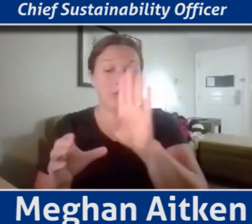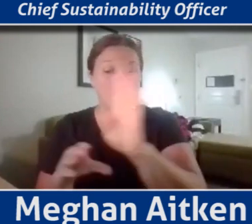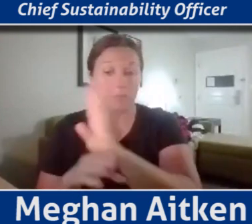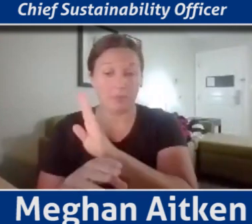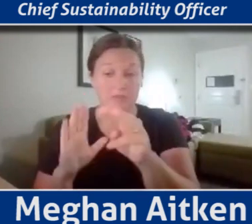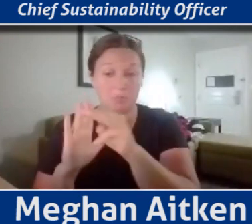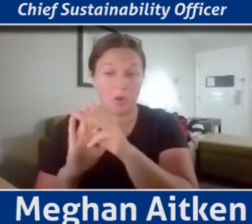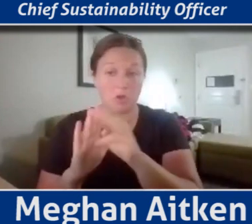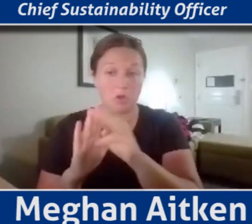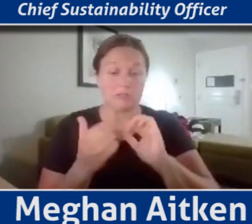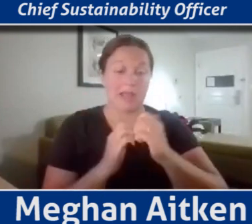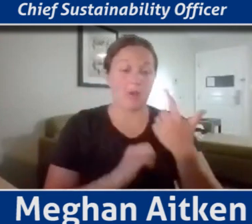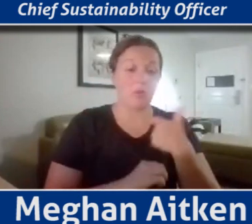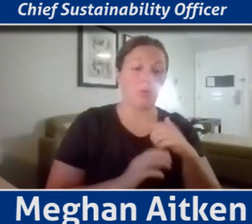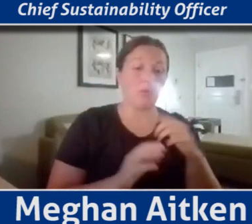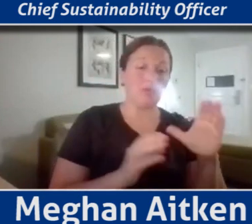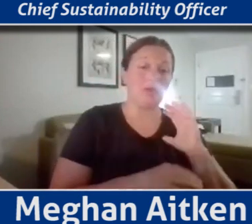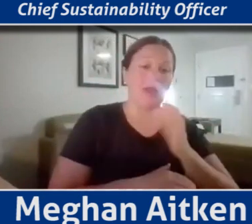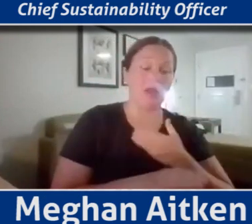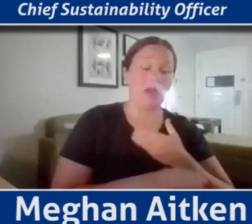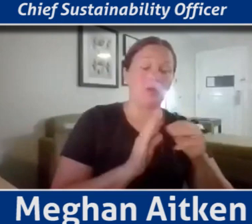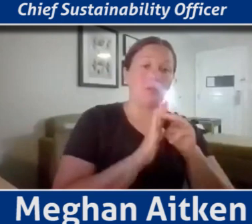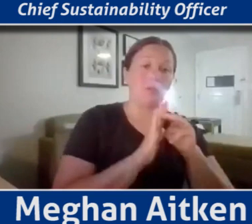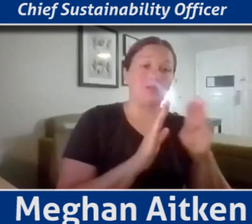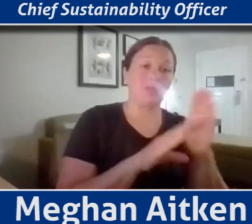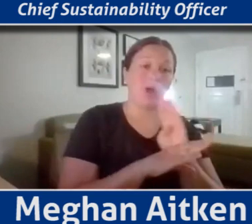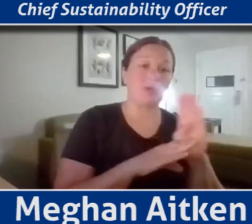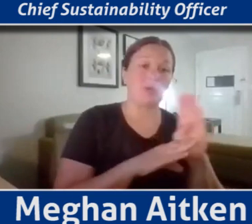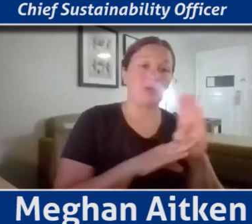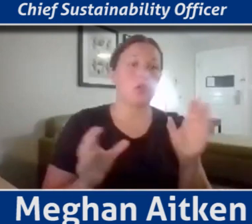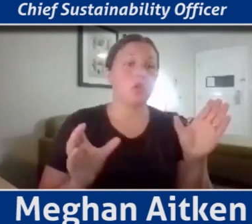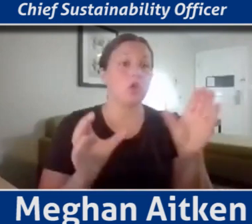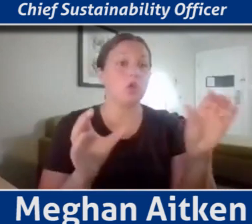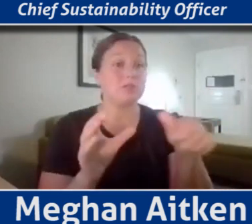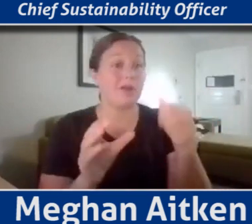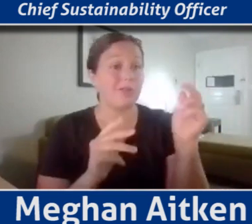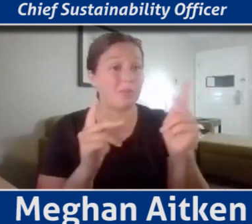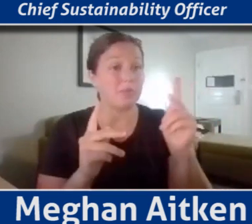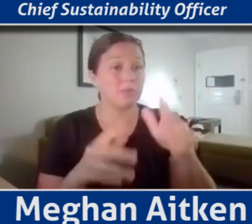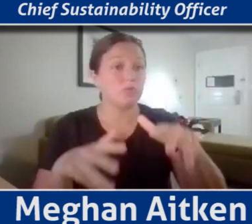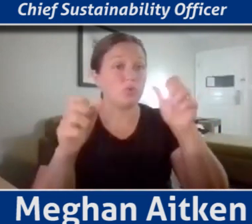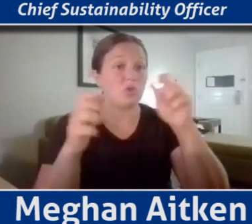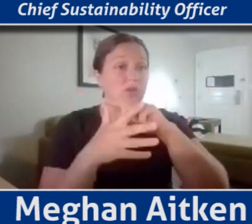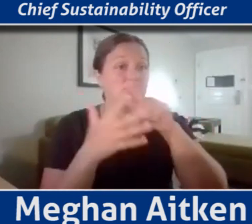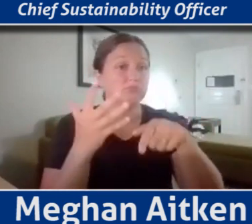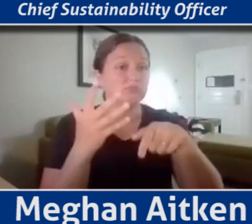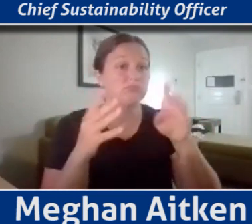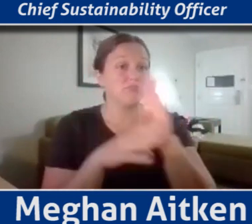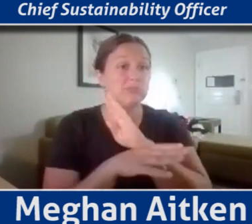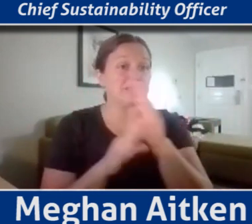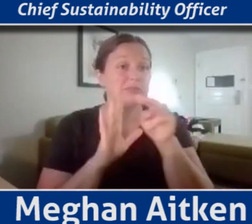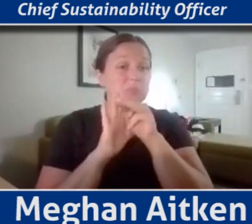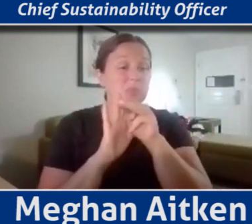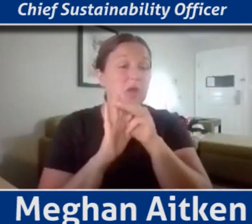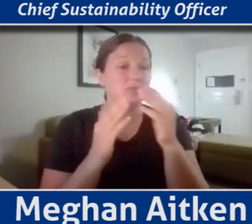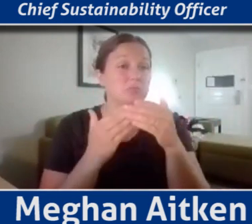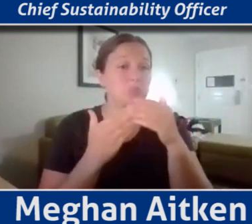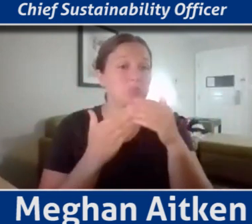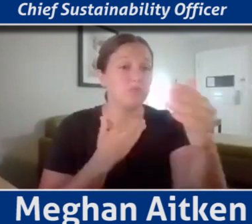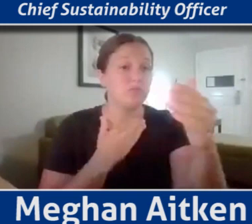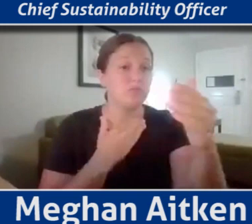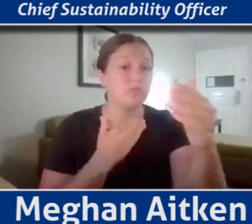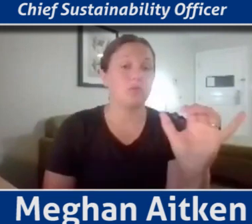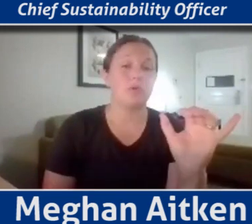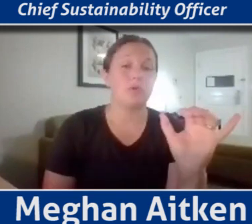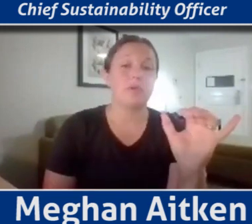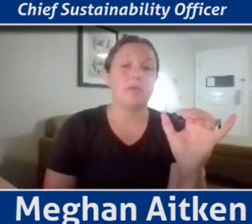encouraging other people to use their business models as they move forward. Um, this is a, this is a whole effort